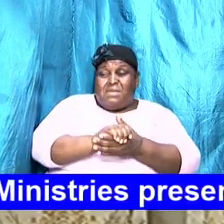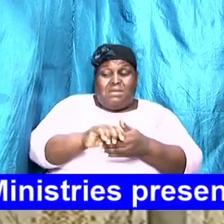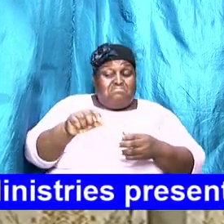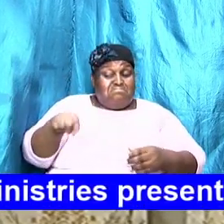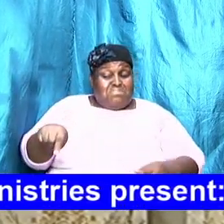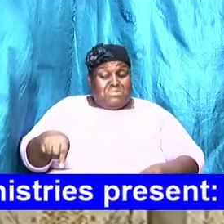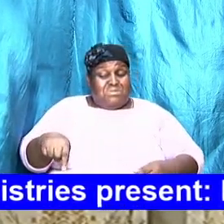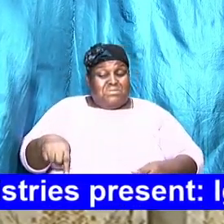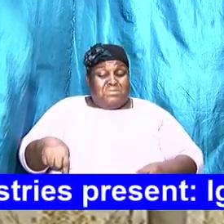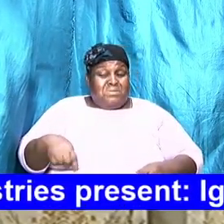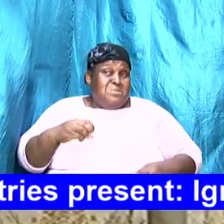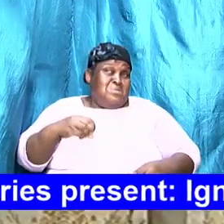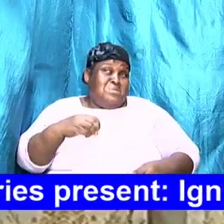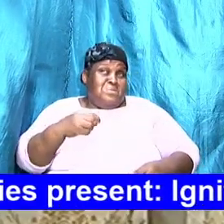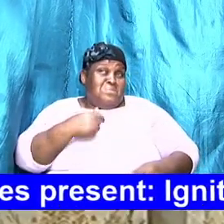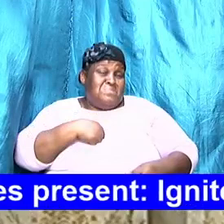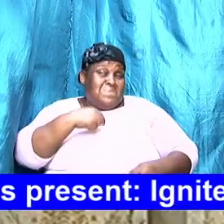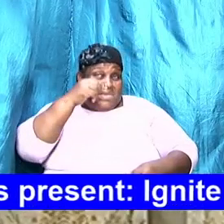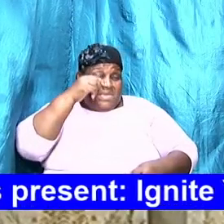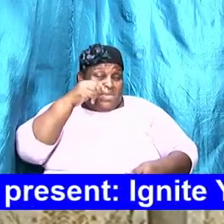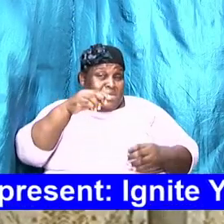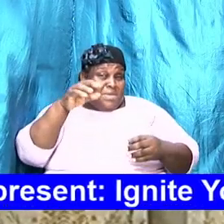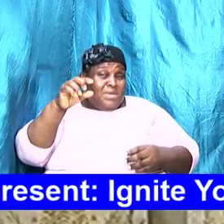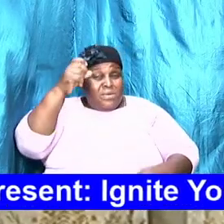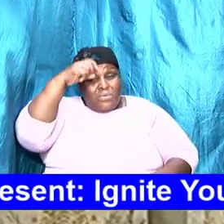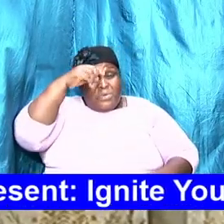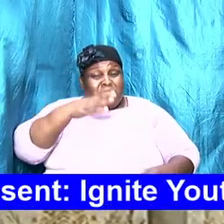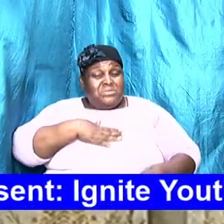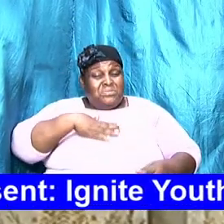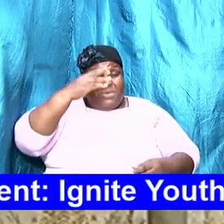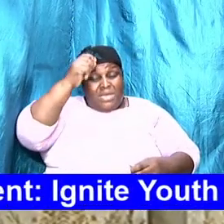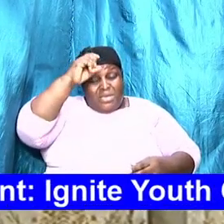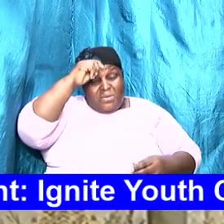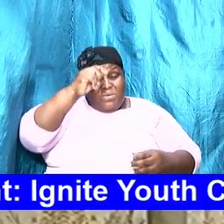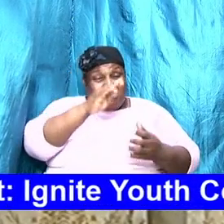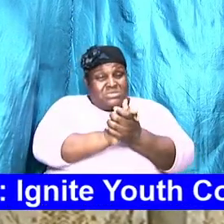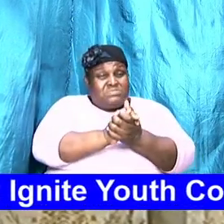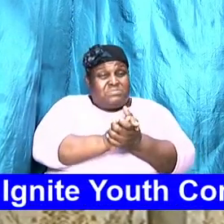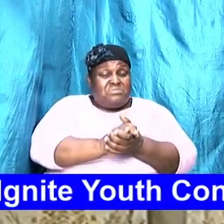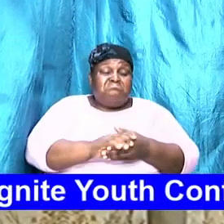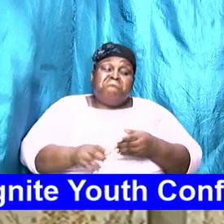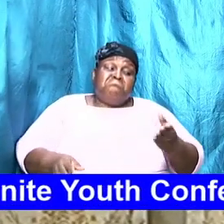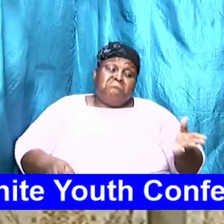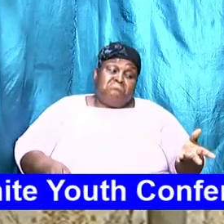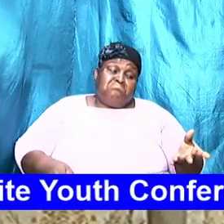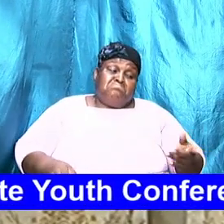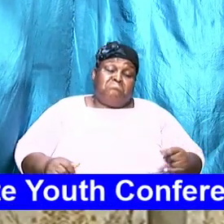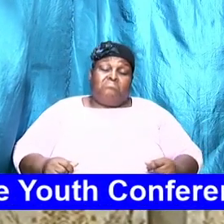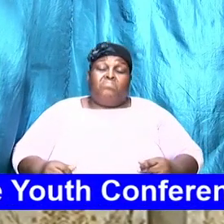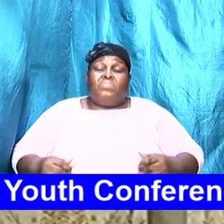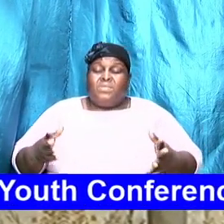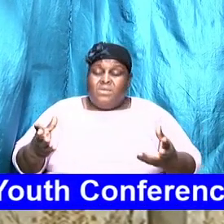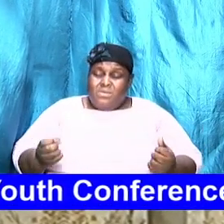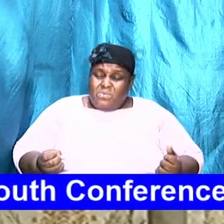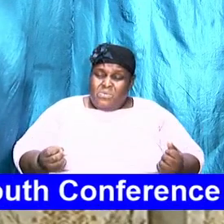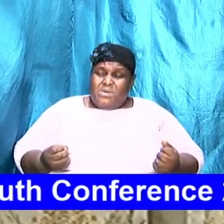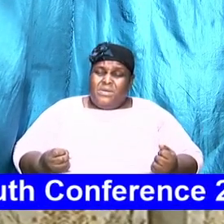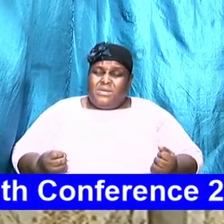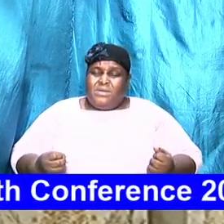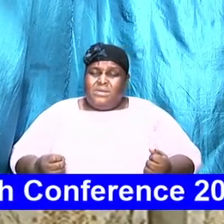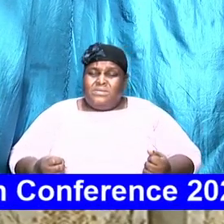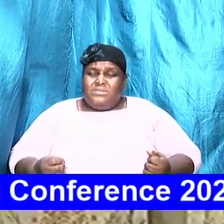not. Oh, it is nowhere. Or, we all have things that we probably would want to put on the table to express